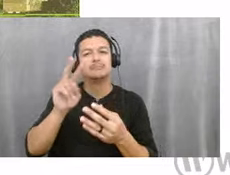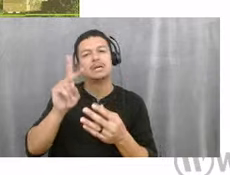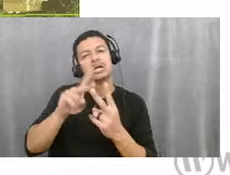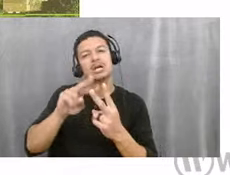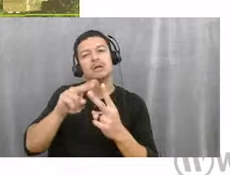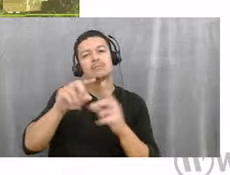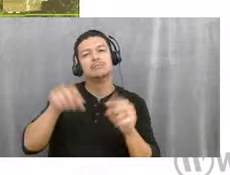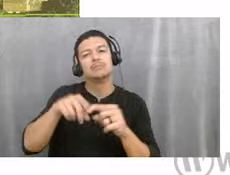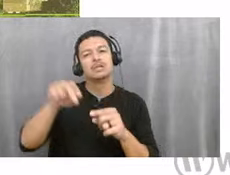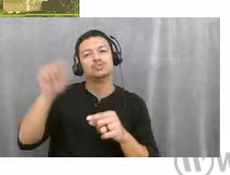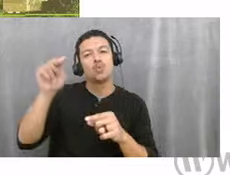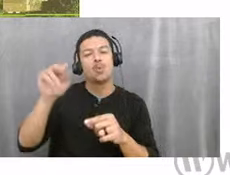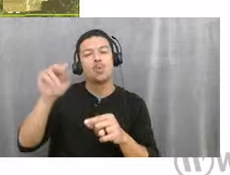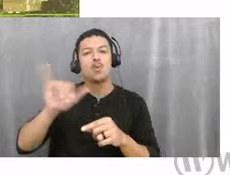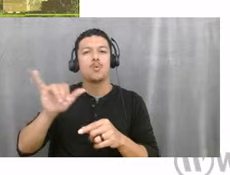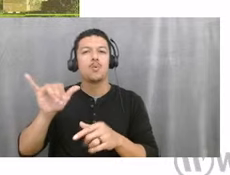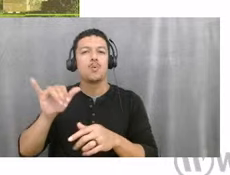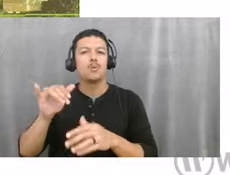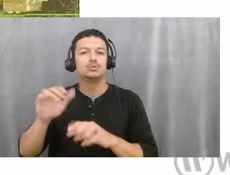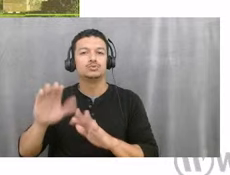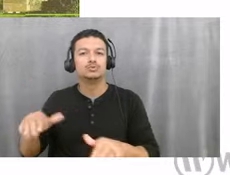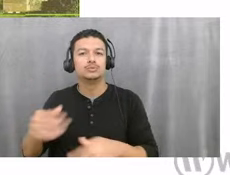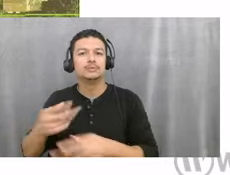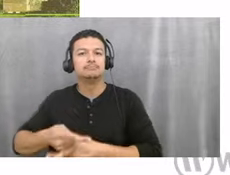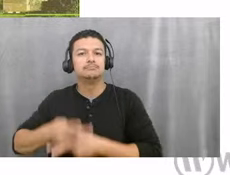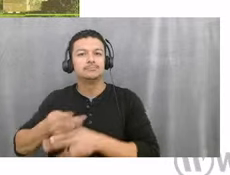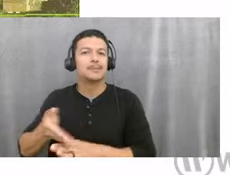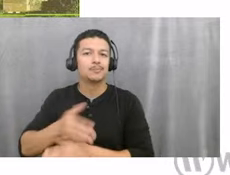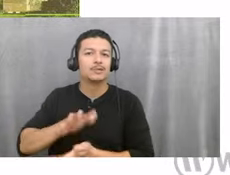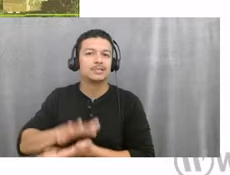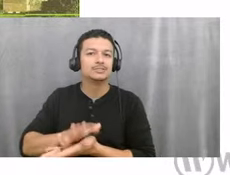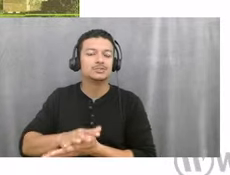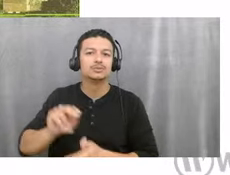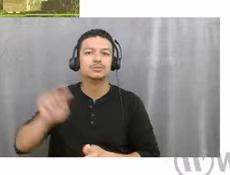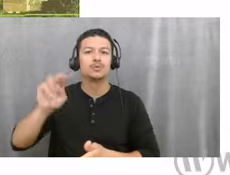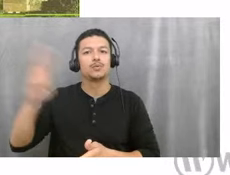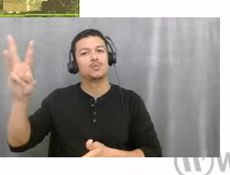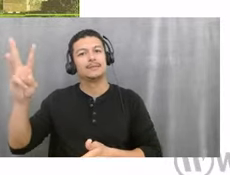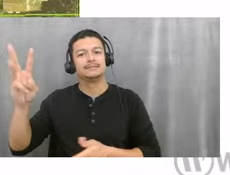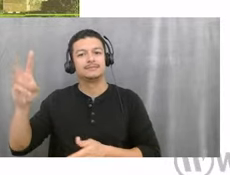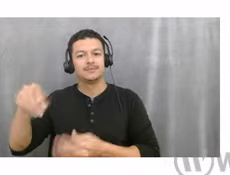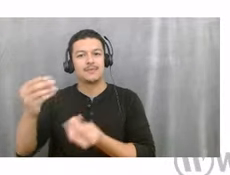daycare slash preschool just to the northwest of the property.